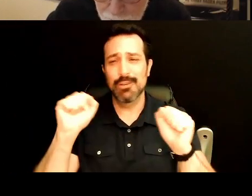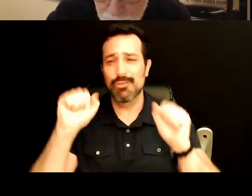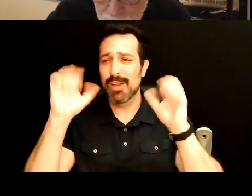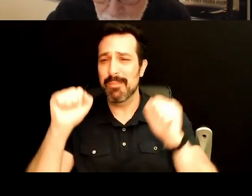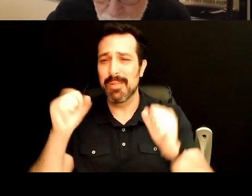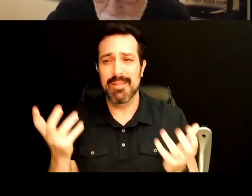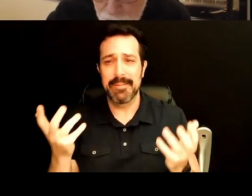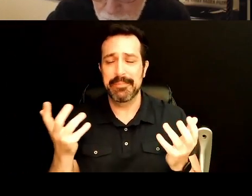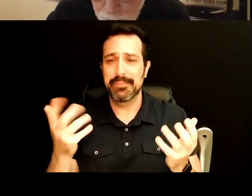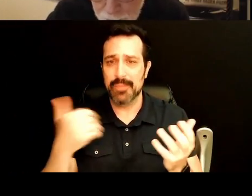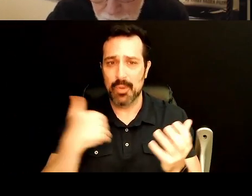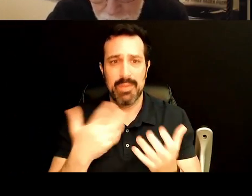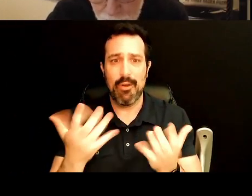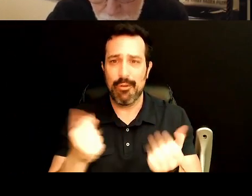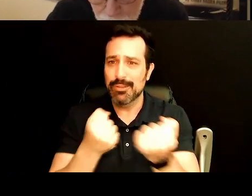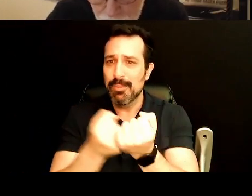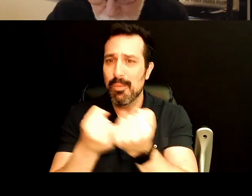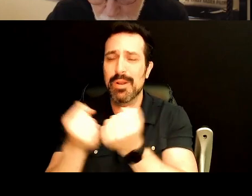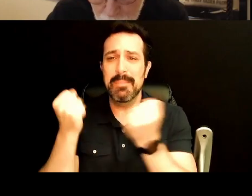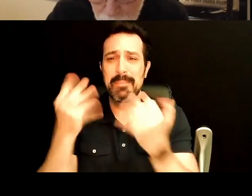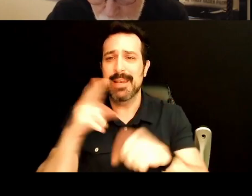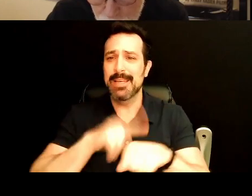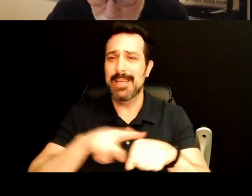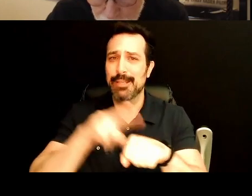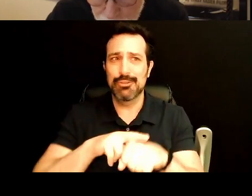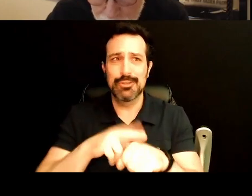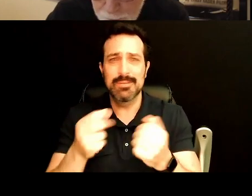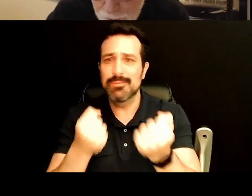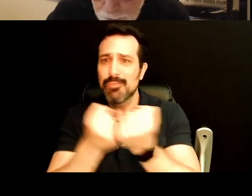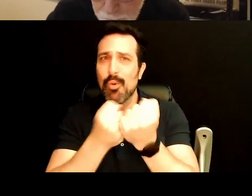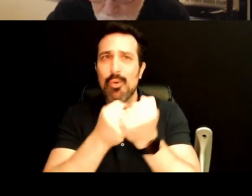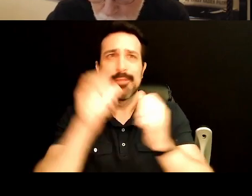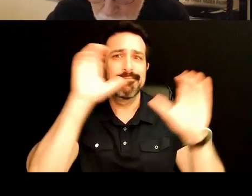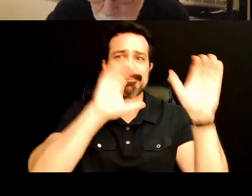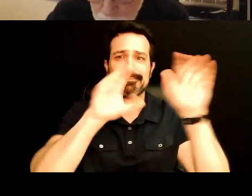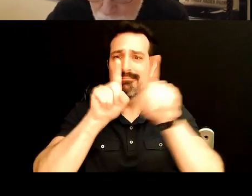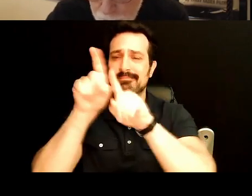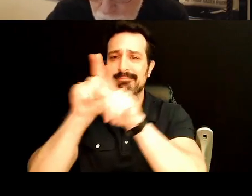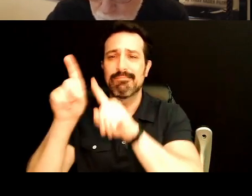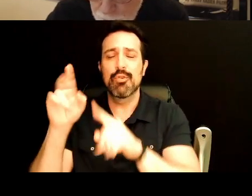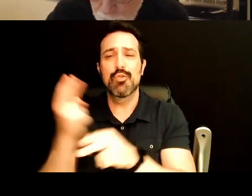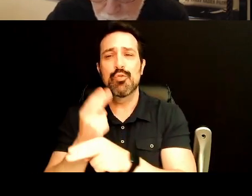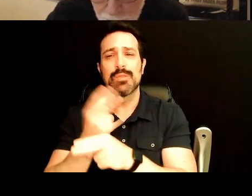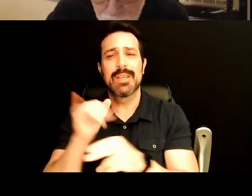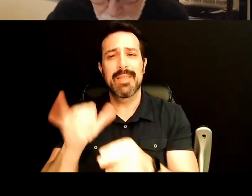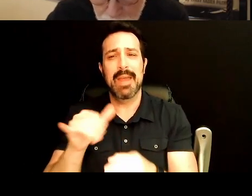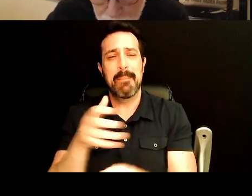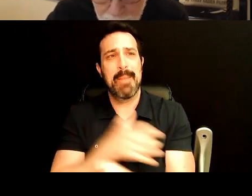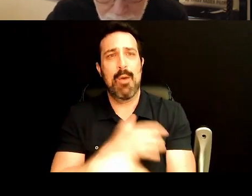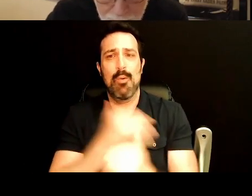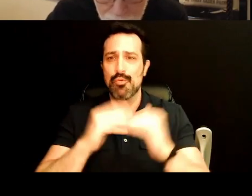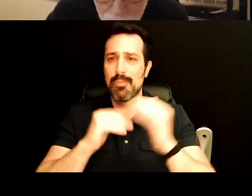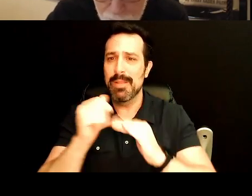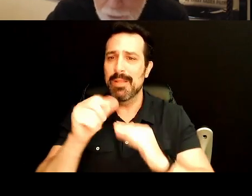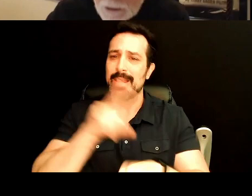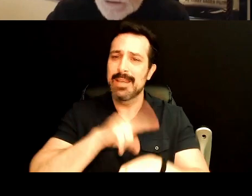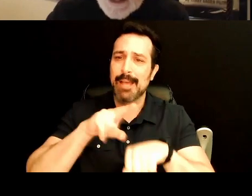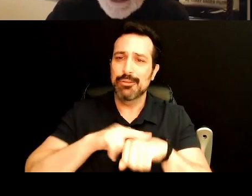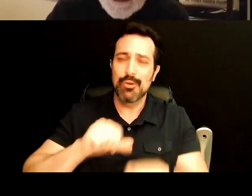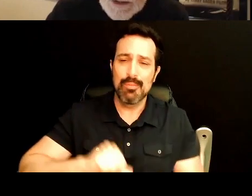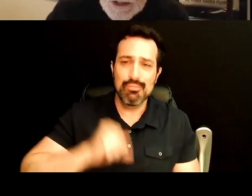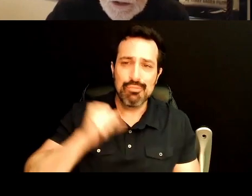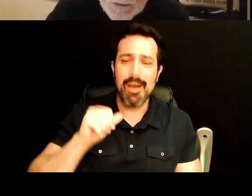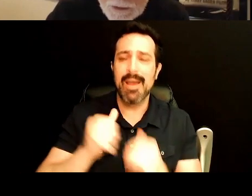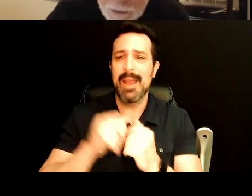inspired and assisted many nations in exploring the cosmos and using the soft power of space exploration and accomplishments to build their national pride, how they view